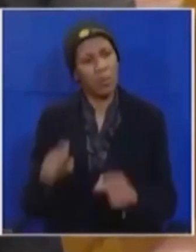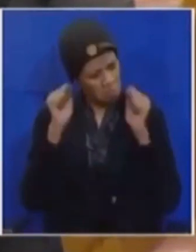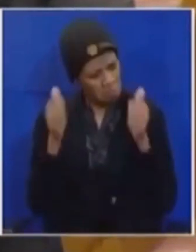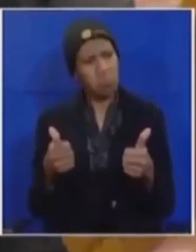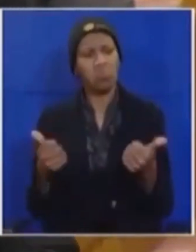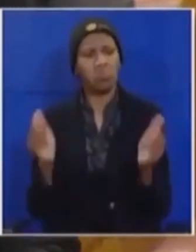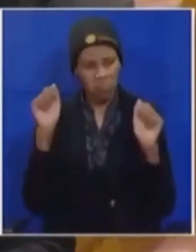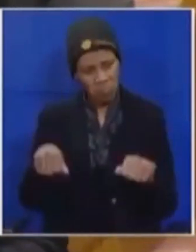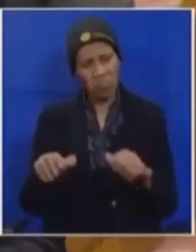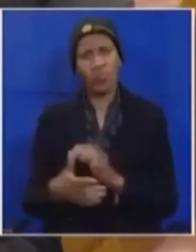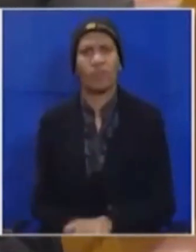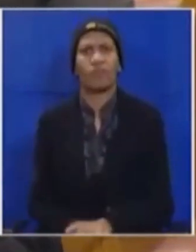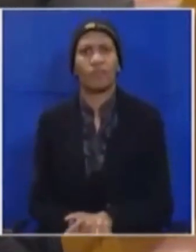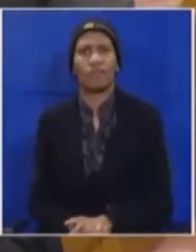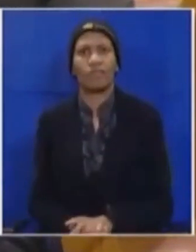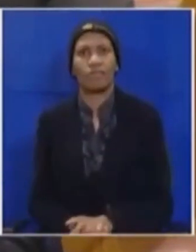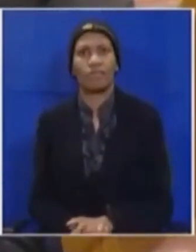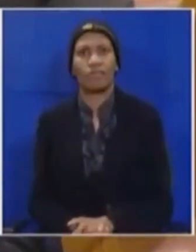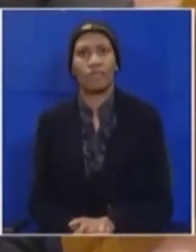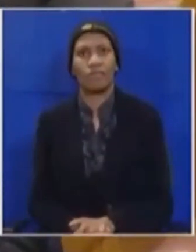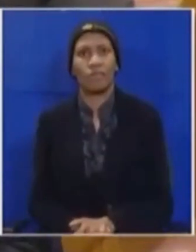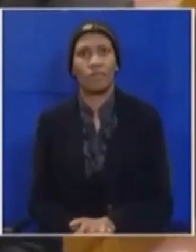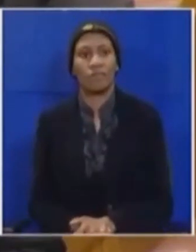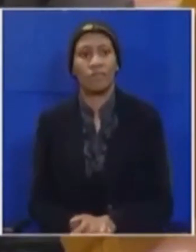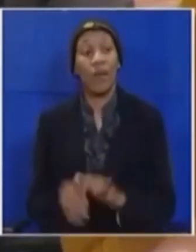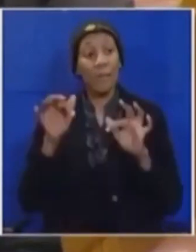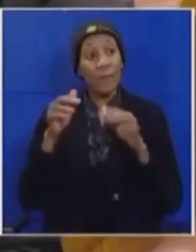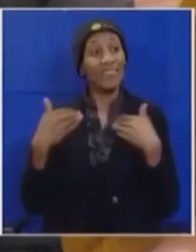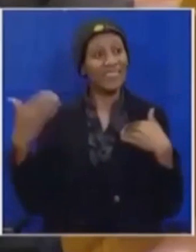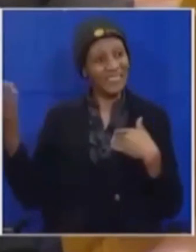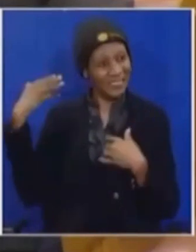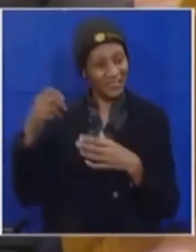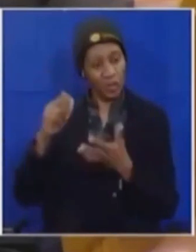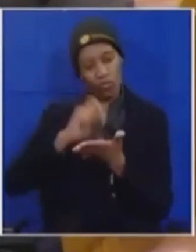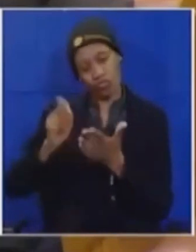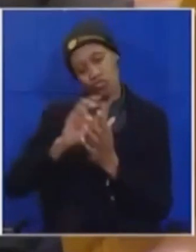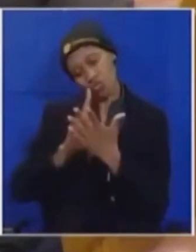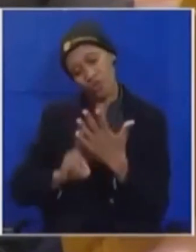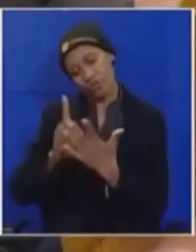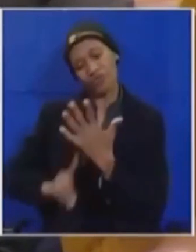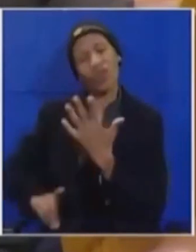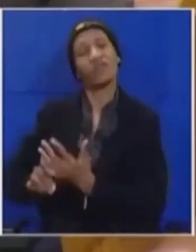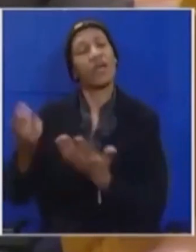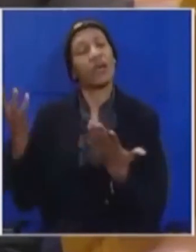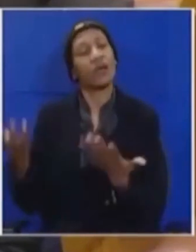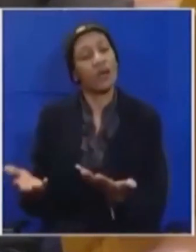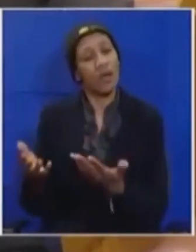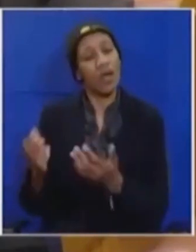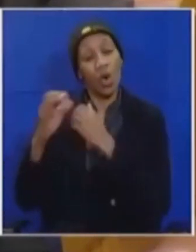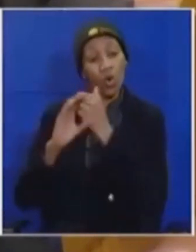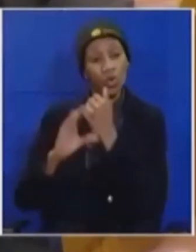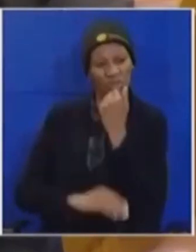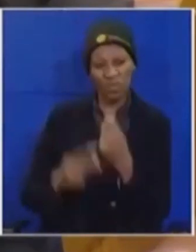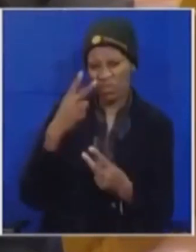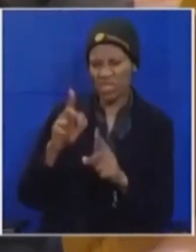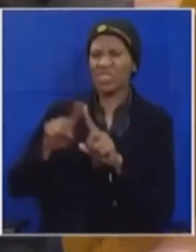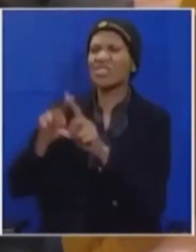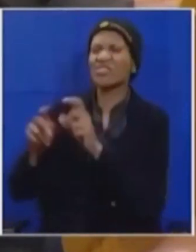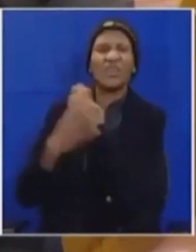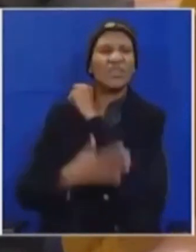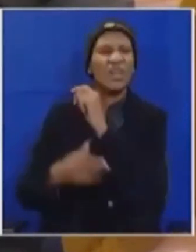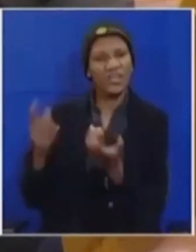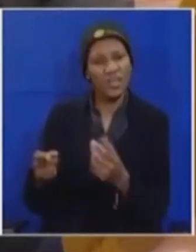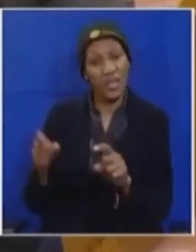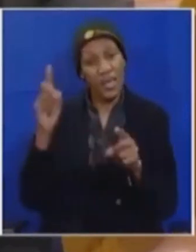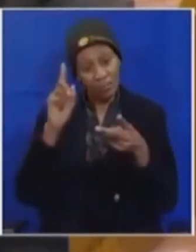and i want to thank the authors of our constitution who foresaw venezuela who foresaw that and put section